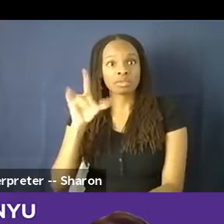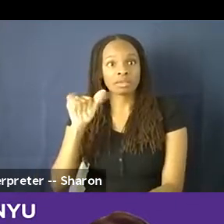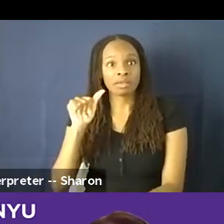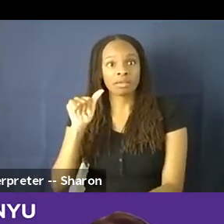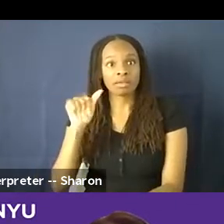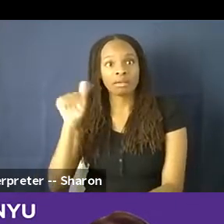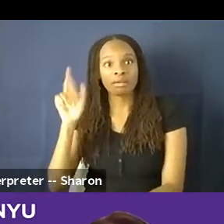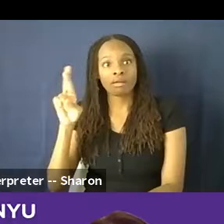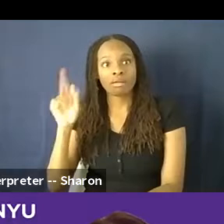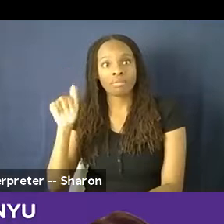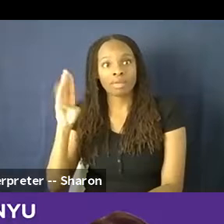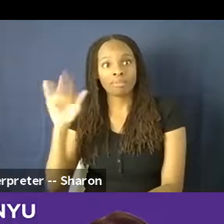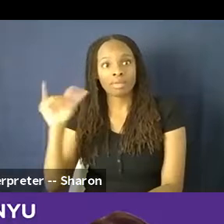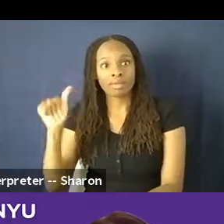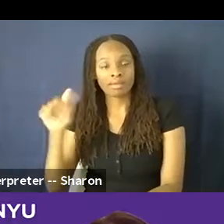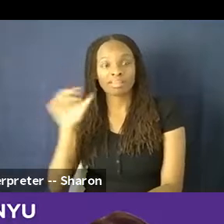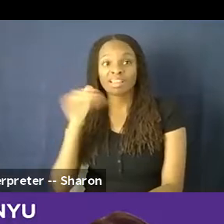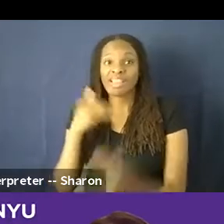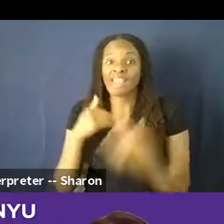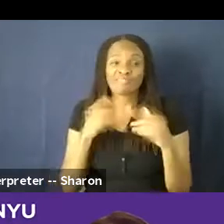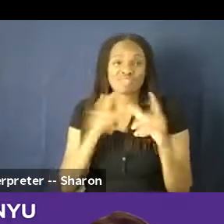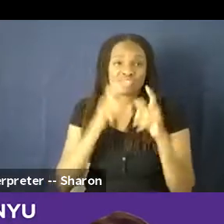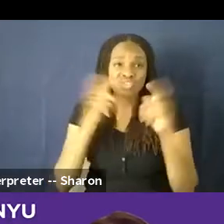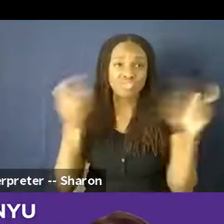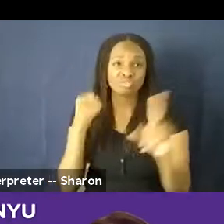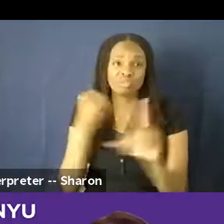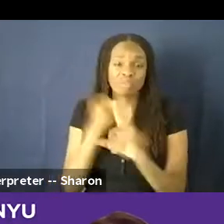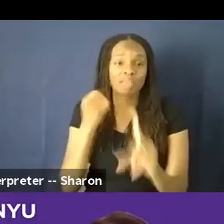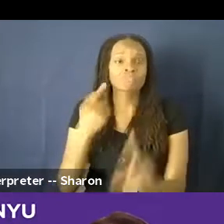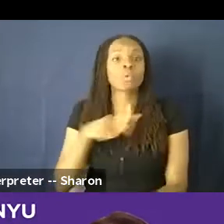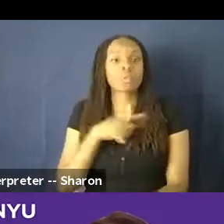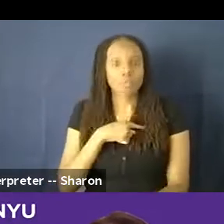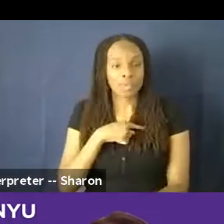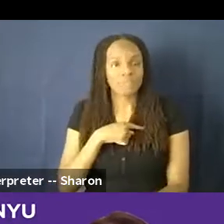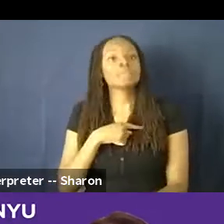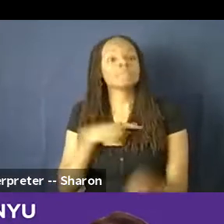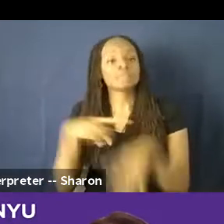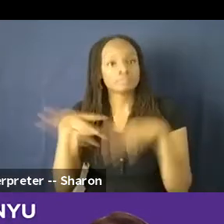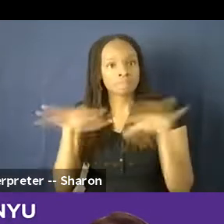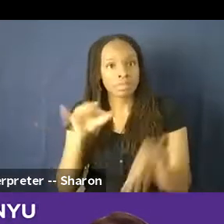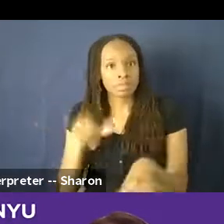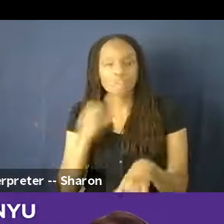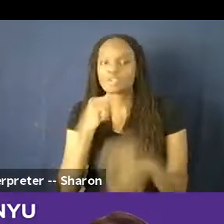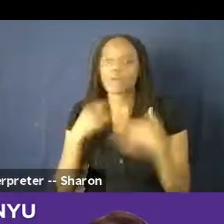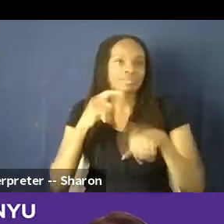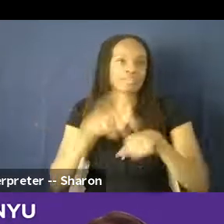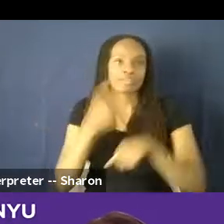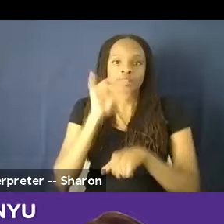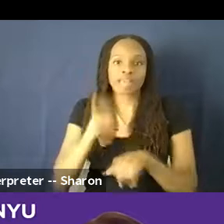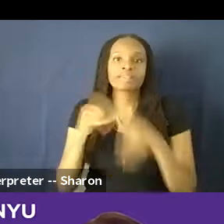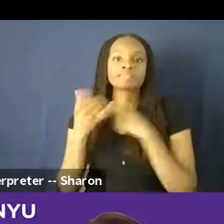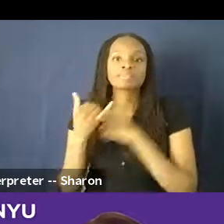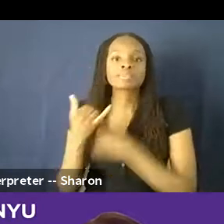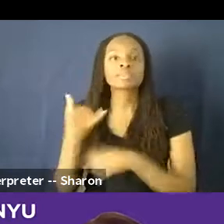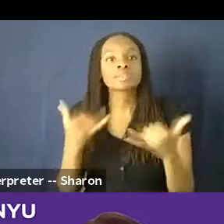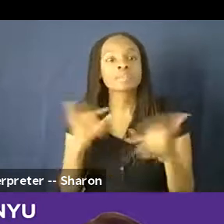is a dramatic impact. And so we do, do get into that. We also don't have time for that today, but we